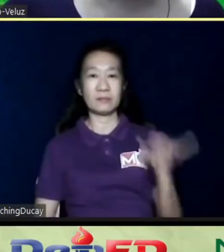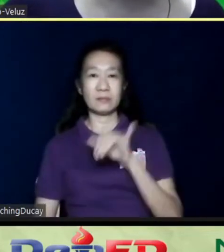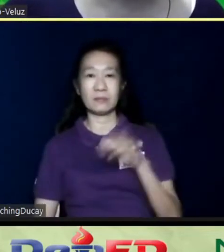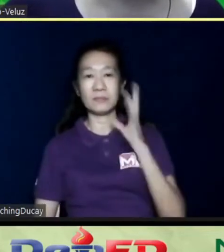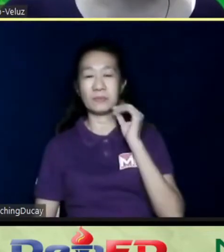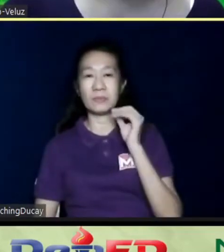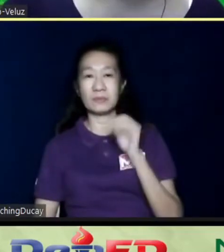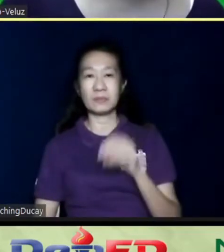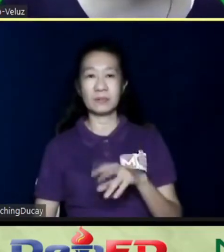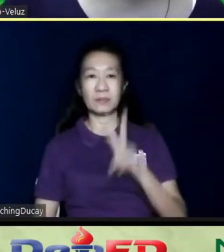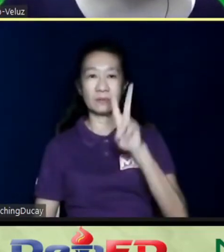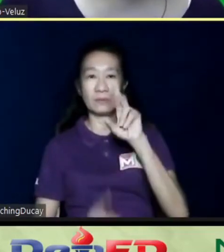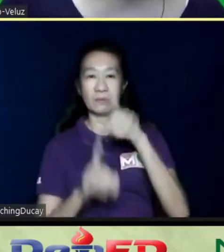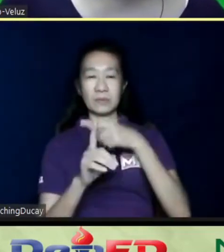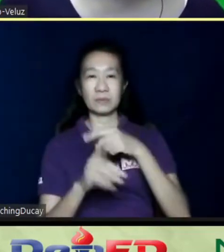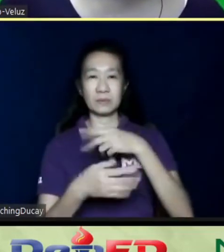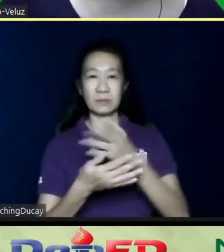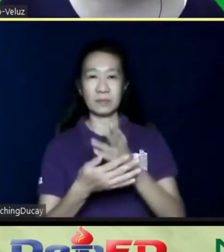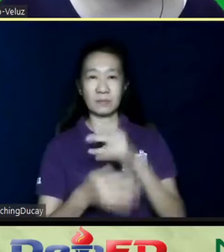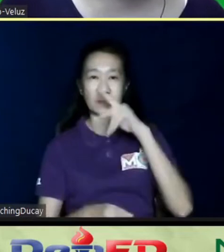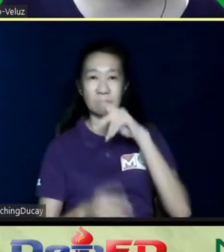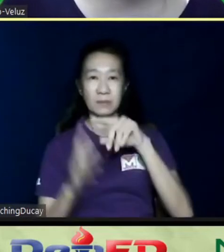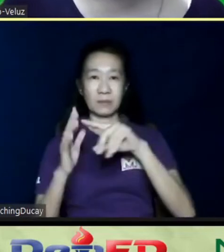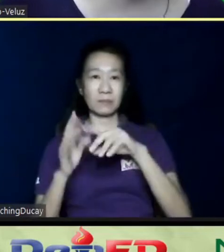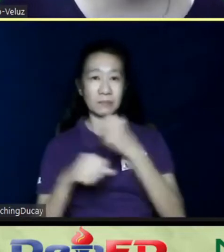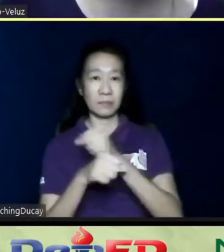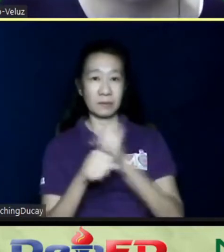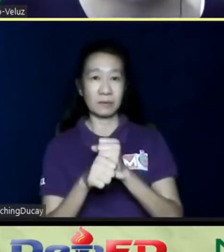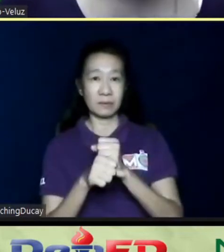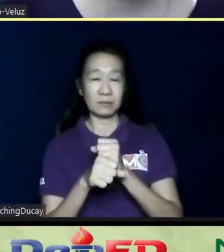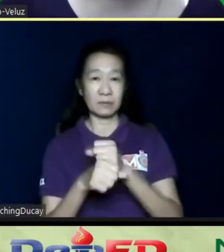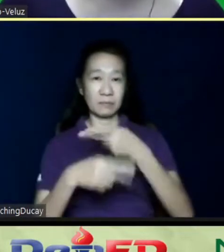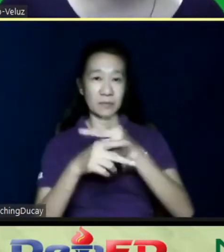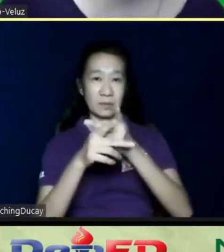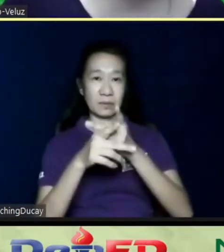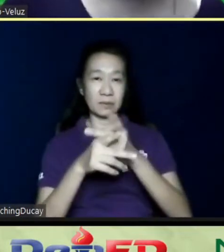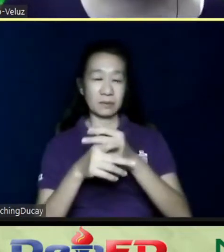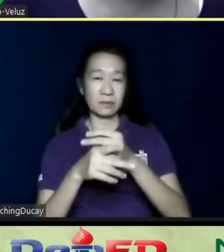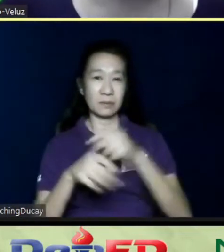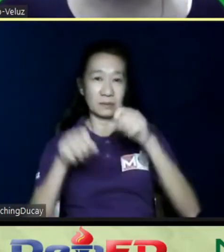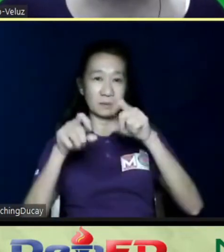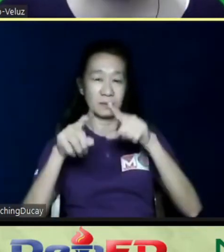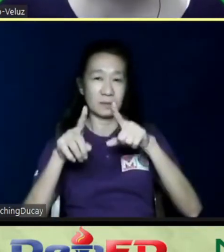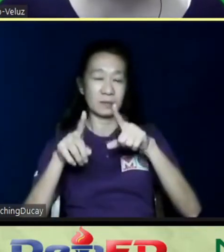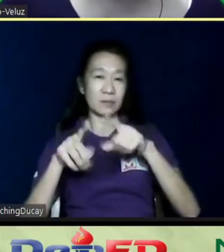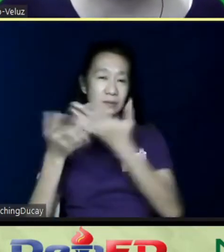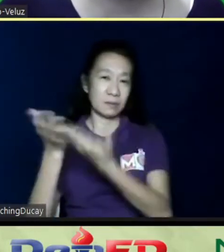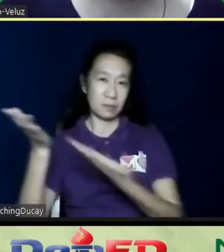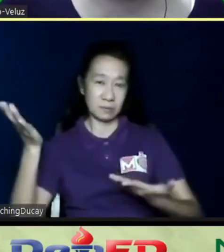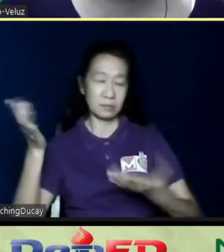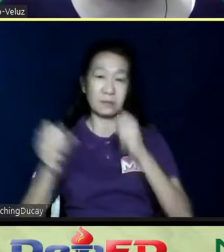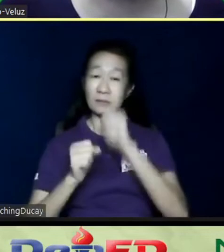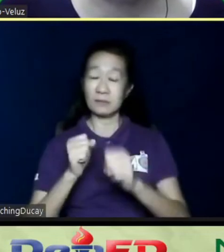last couple of months, some kids started doing, making products and selling items, no? So,